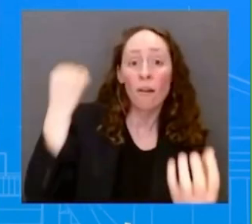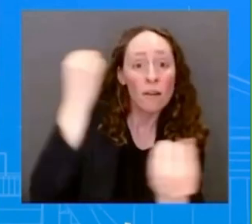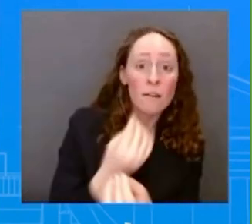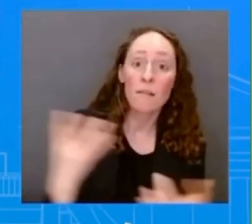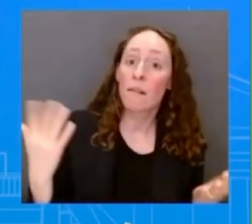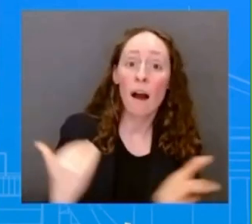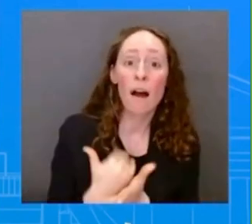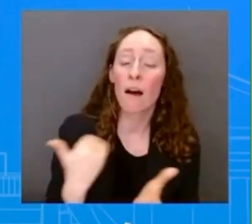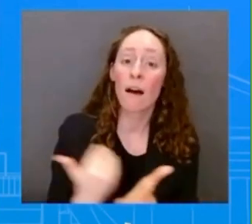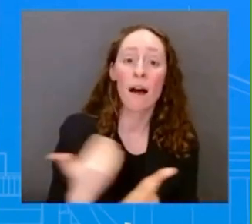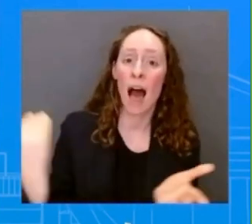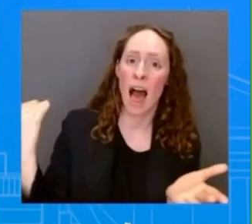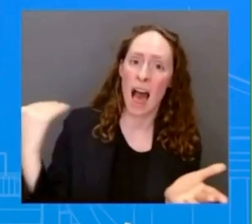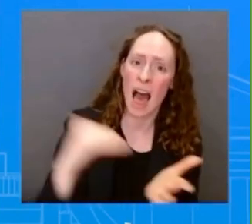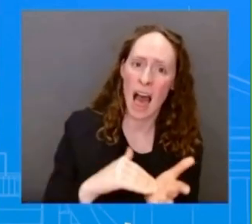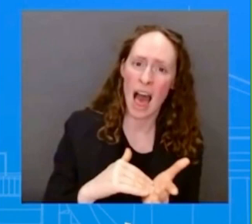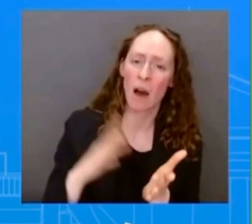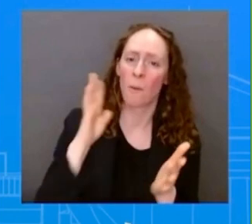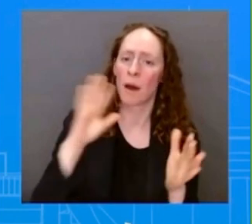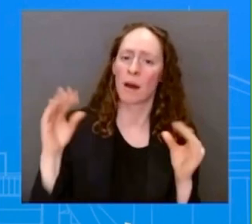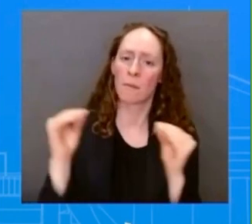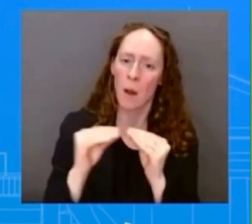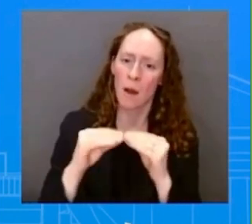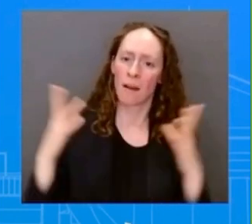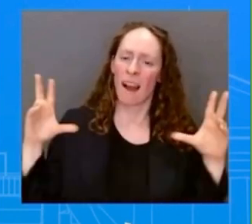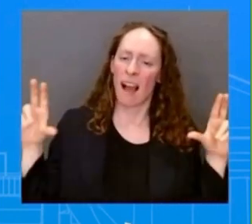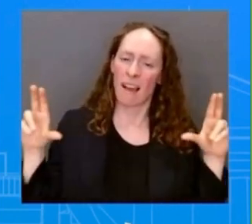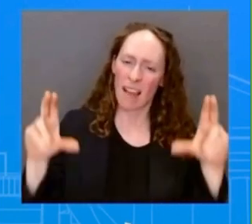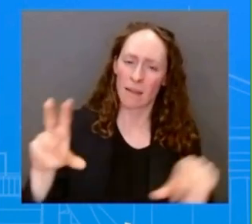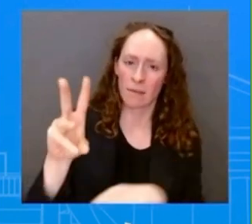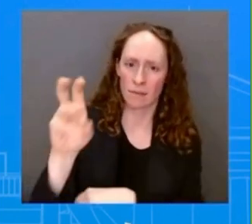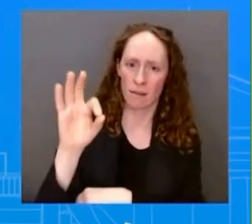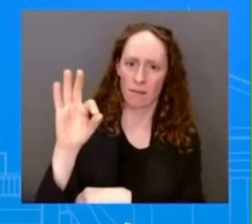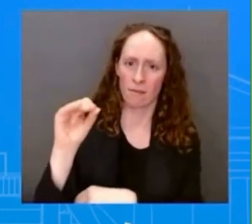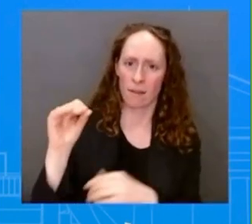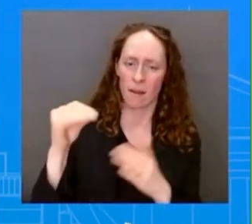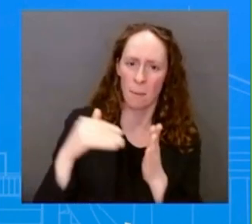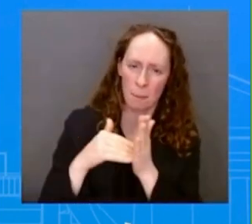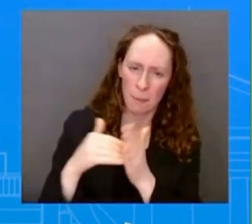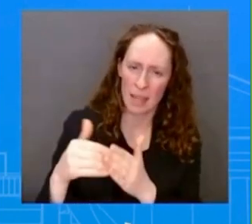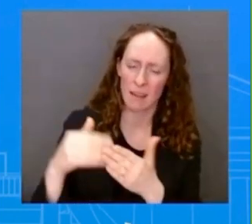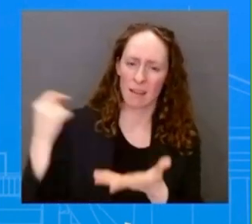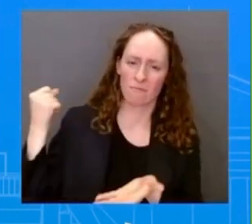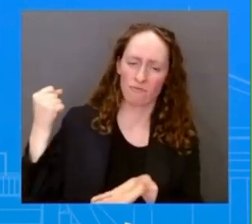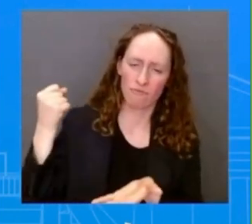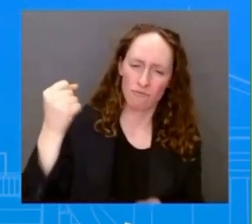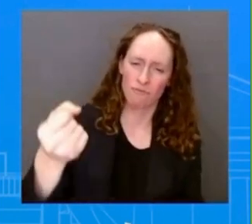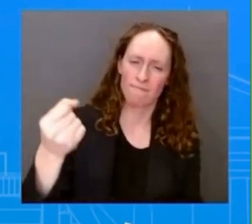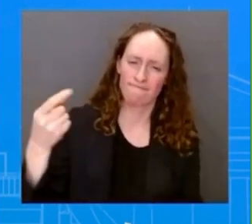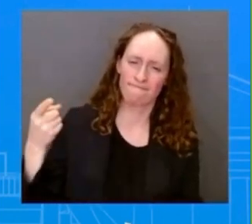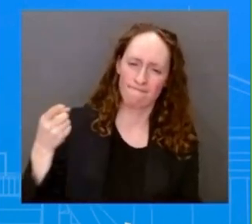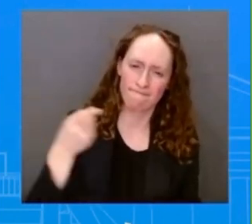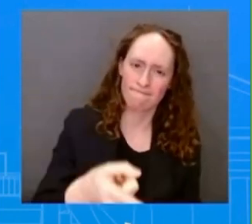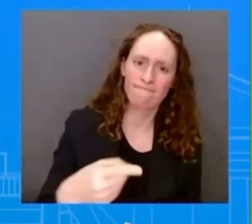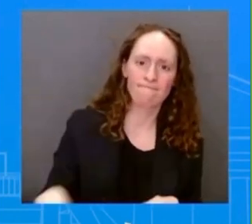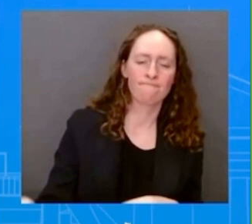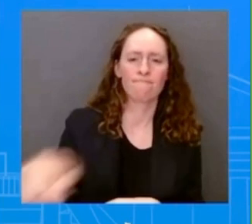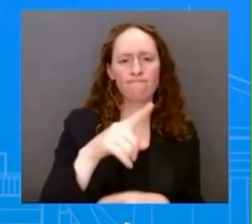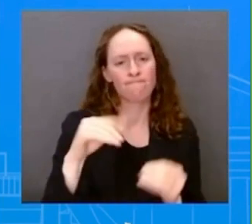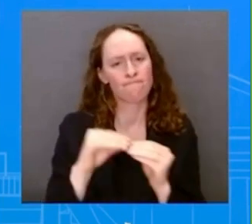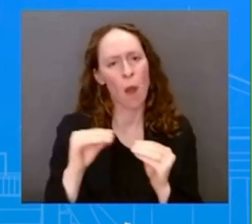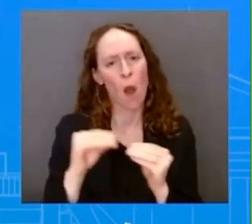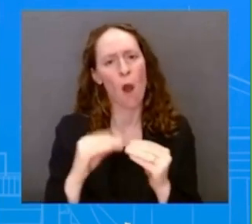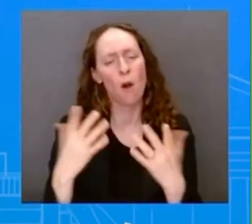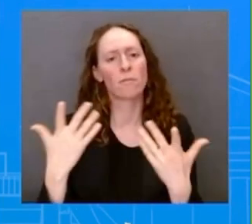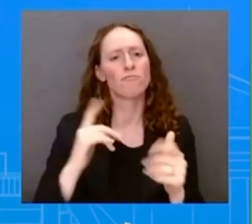690 million dollars in additional funding for the presidential initiative to expand new and existing programs and policies that